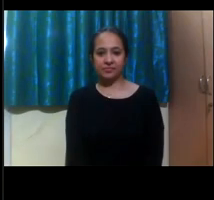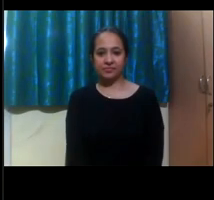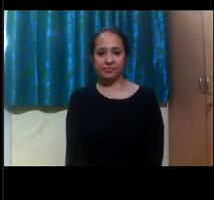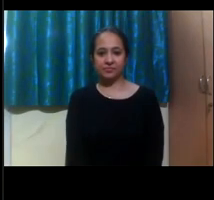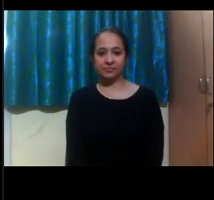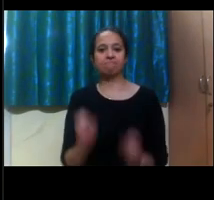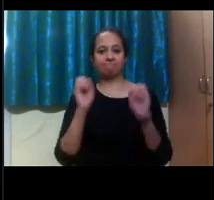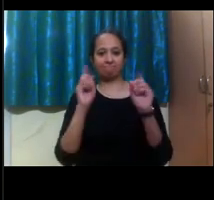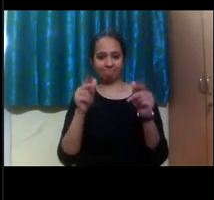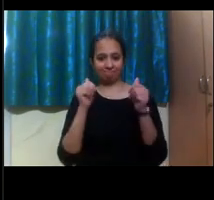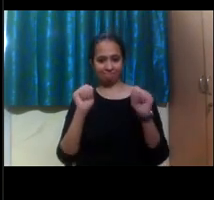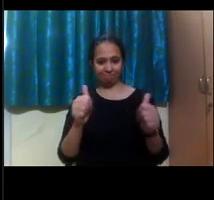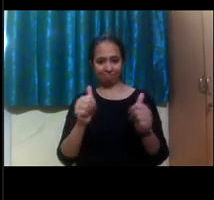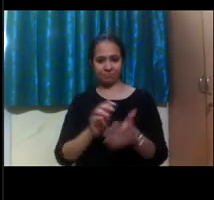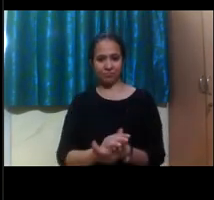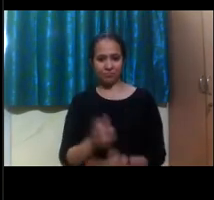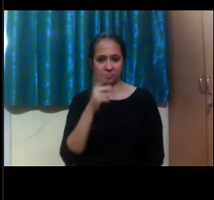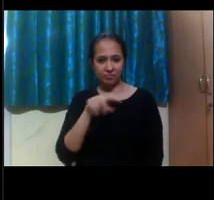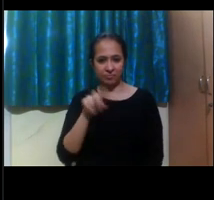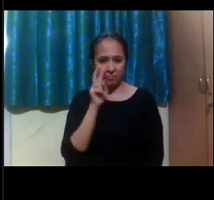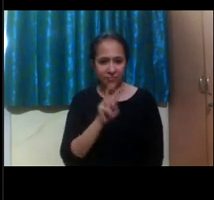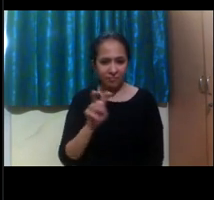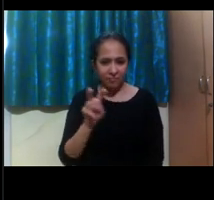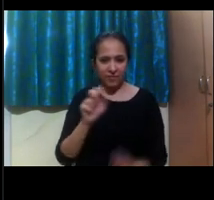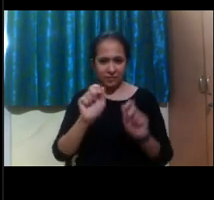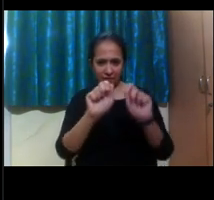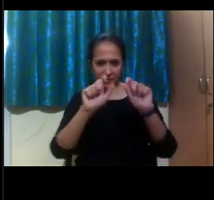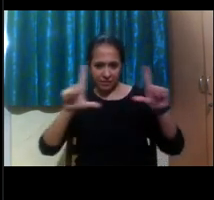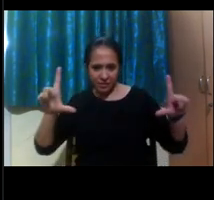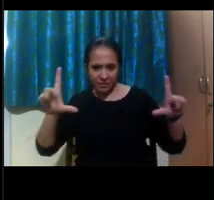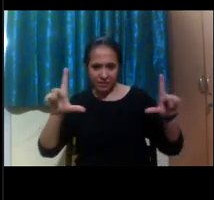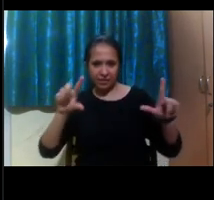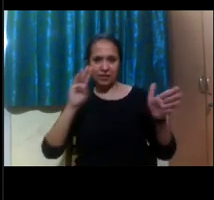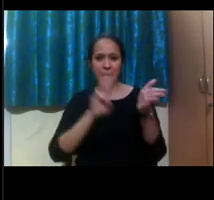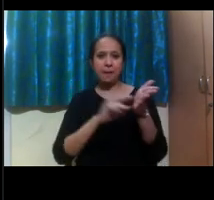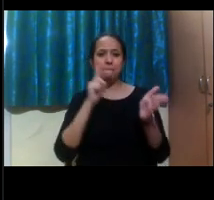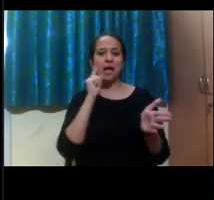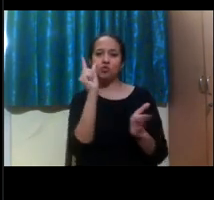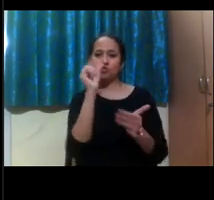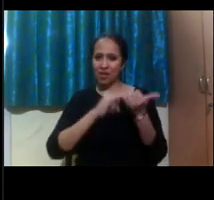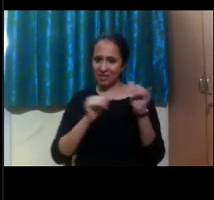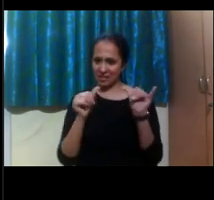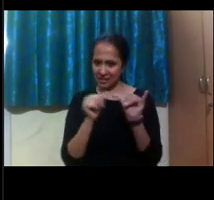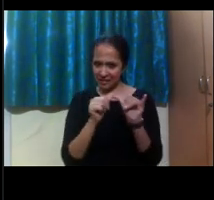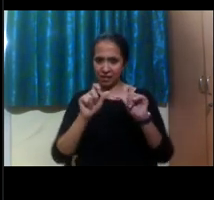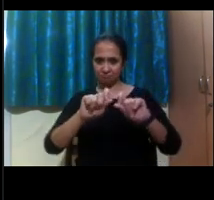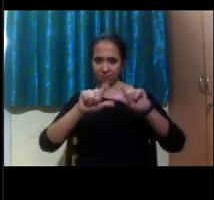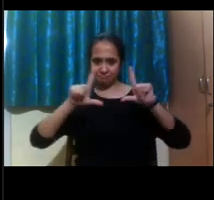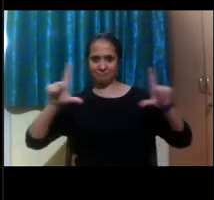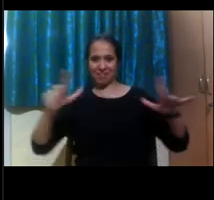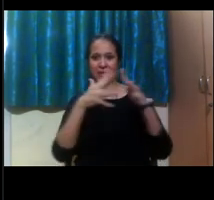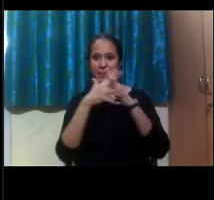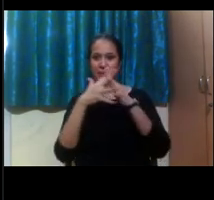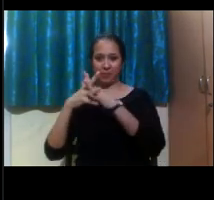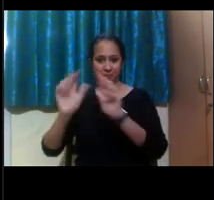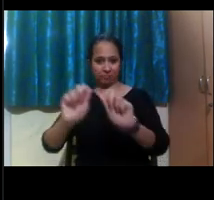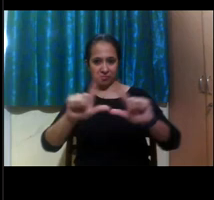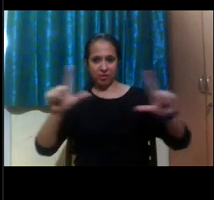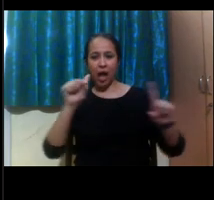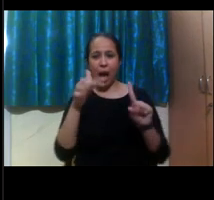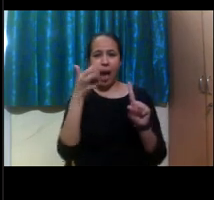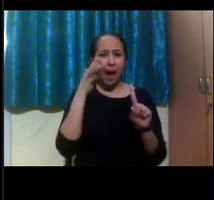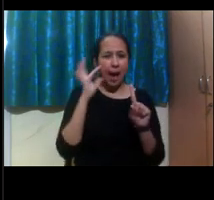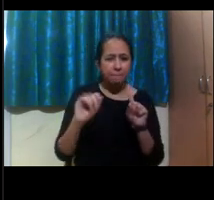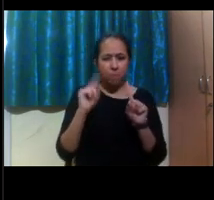Okay, and I'm going to show you the screen. So this is our MIUSA homepage. And so some of the most important things I want you to